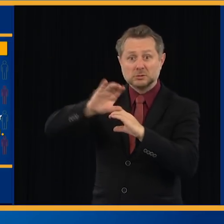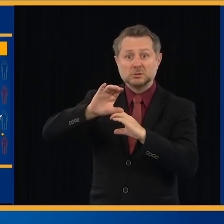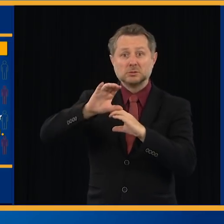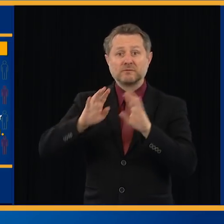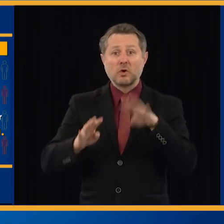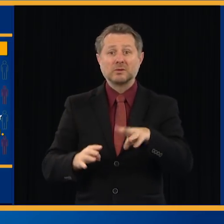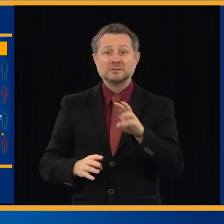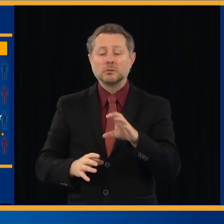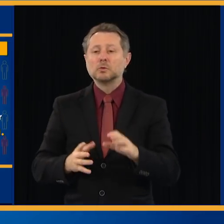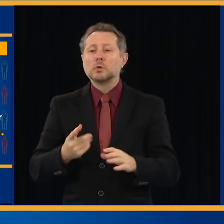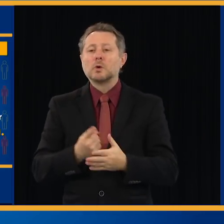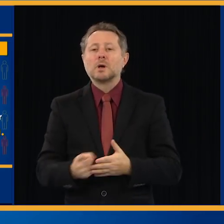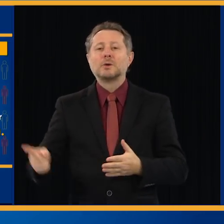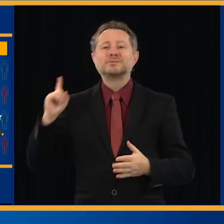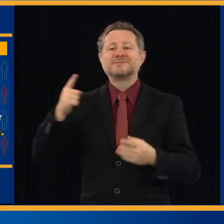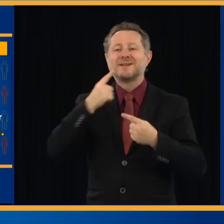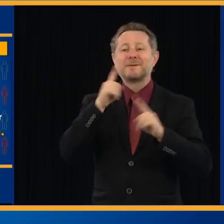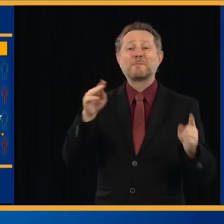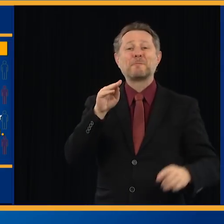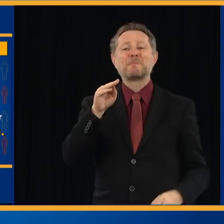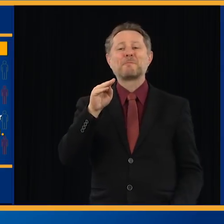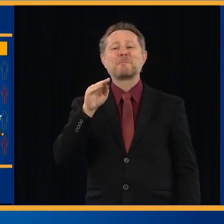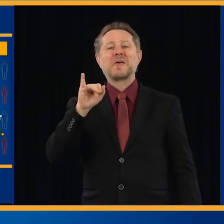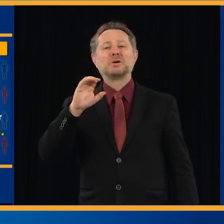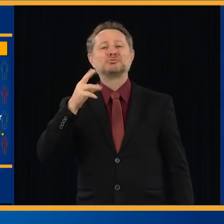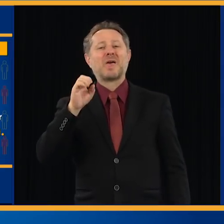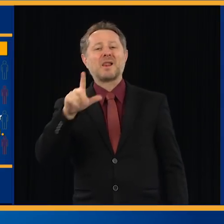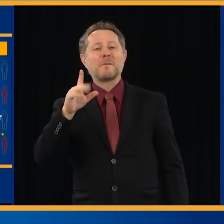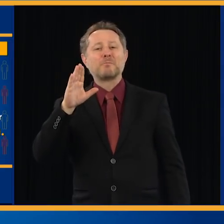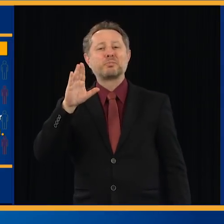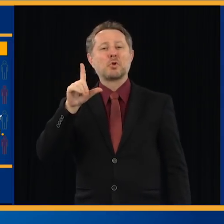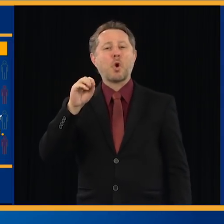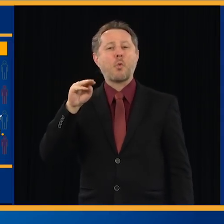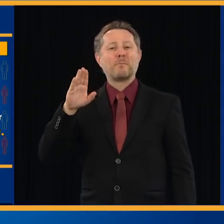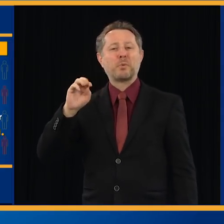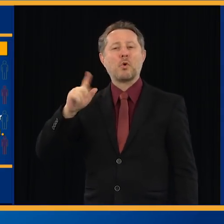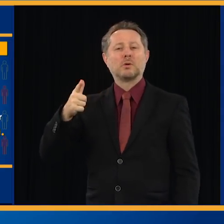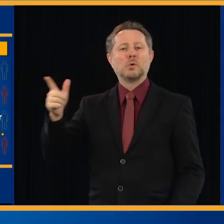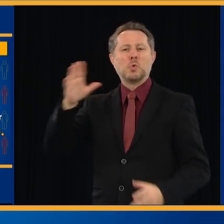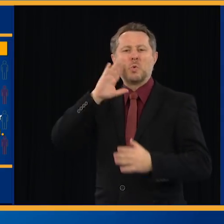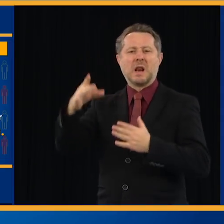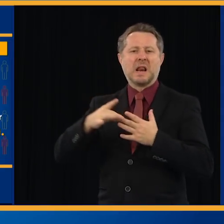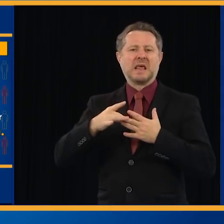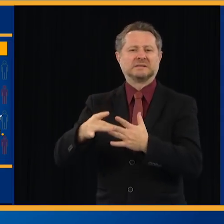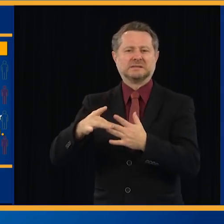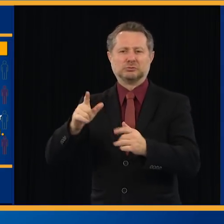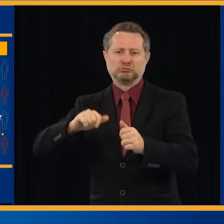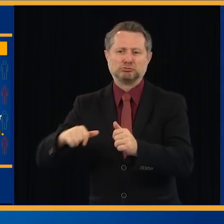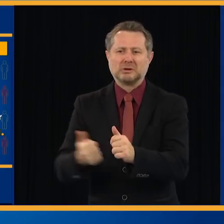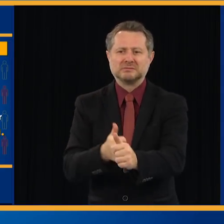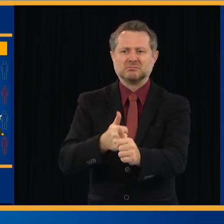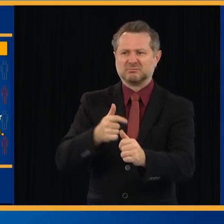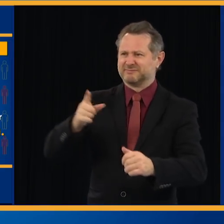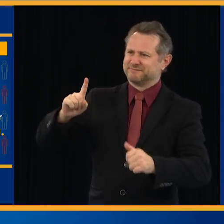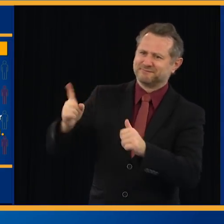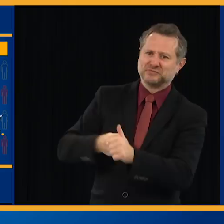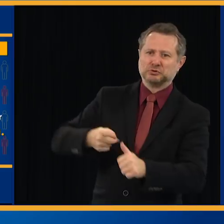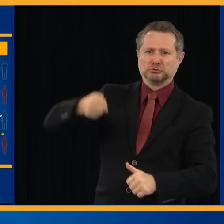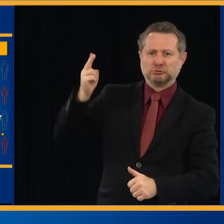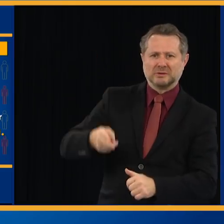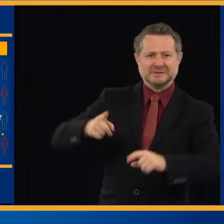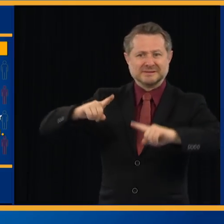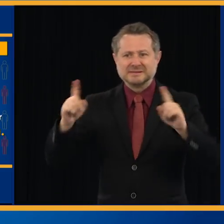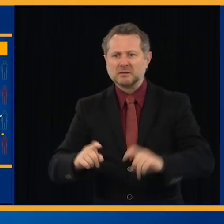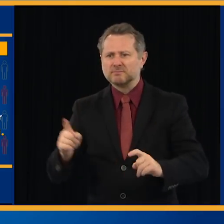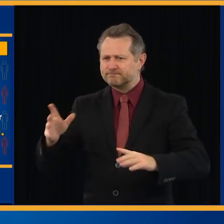Bloomberg would lead the first ever testing, tracing, isolation program. Figure out how many